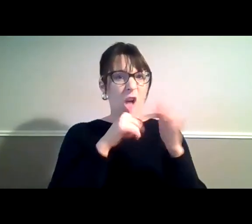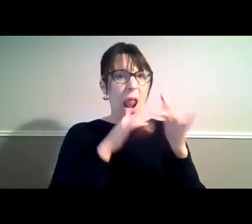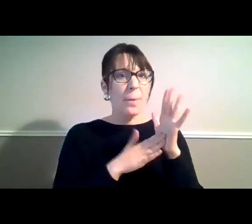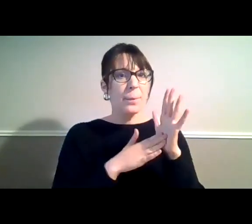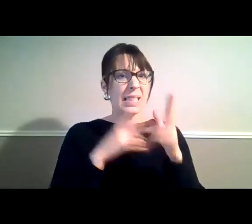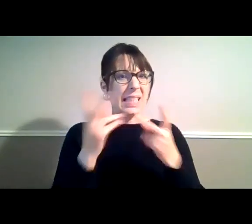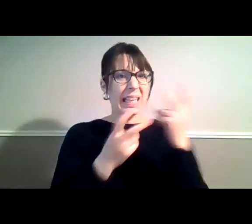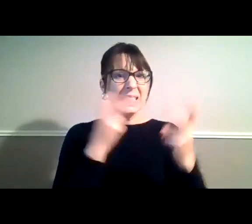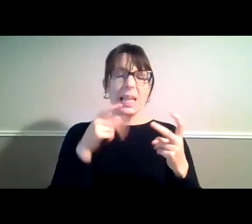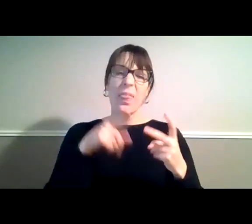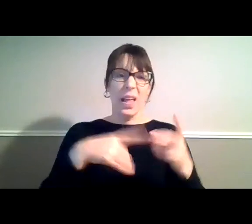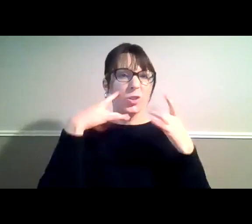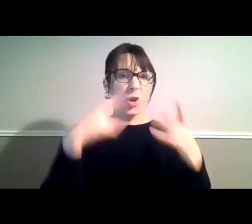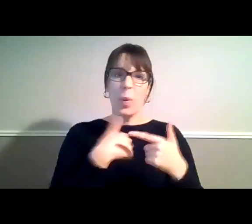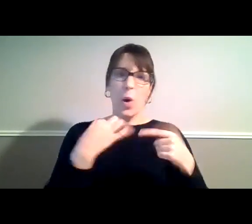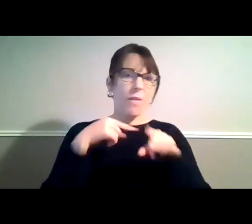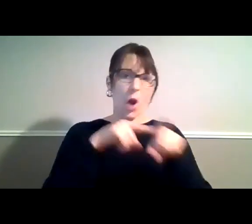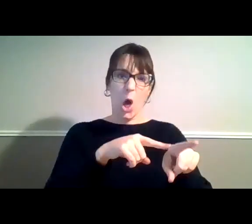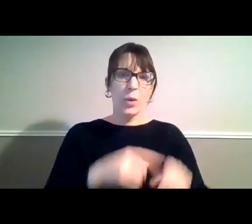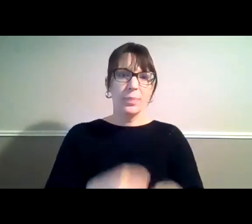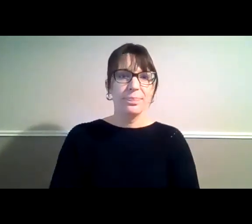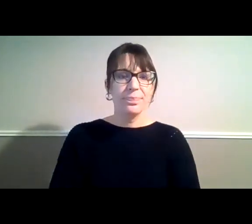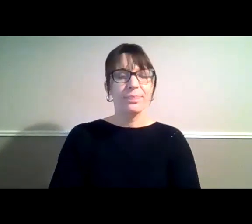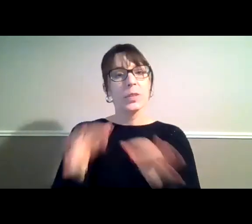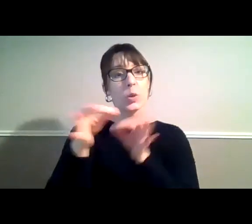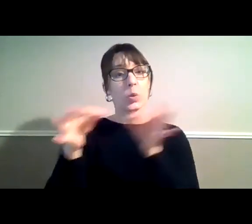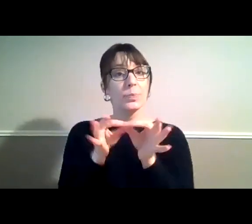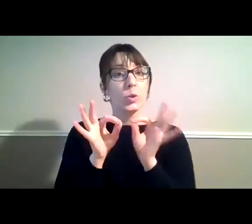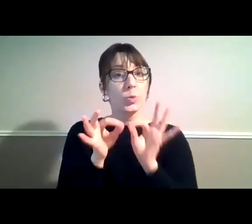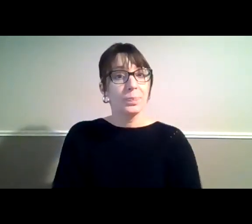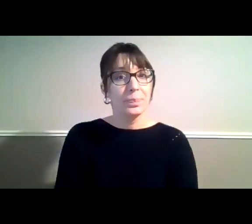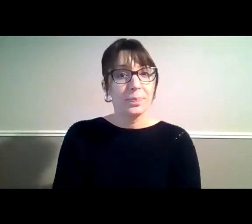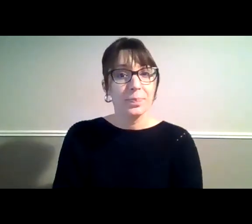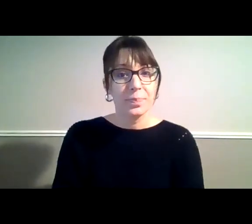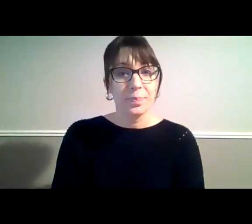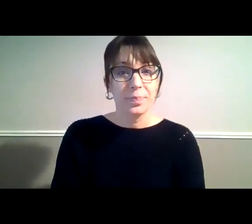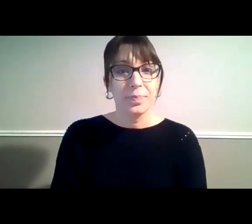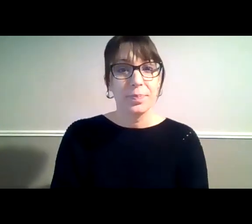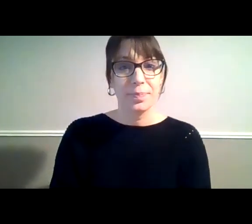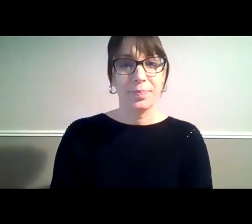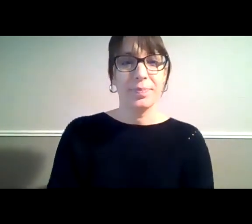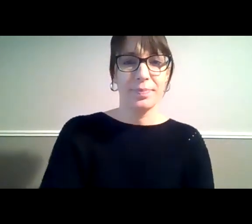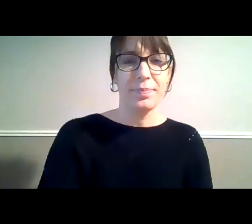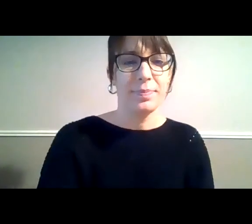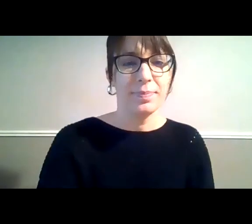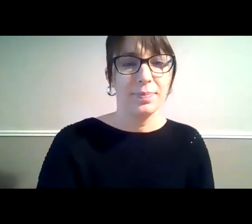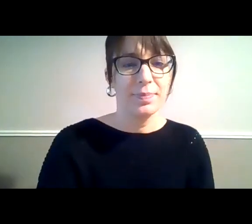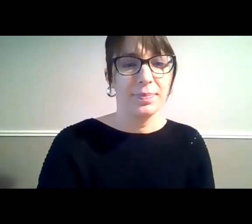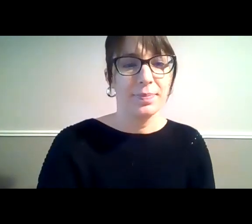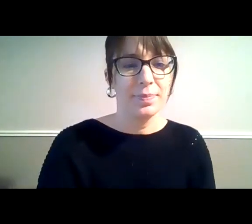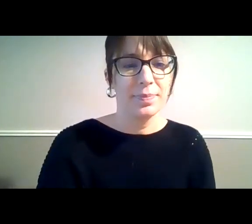demonstration of that. But hopefully this can change and hopefully this campaign